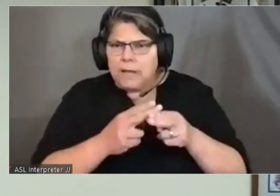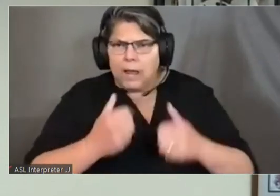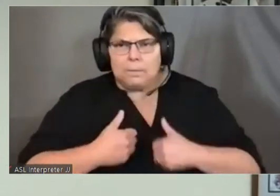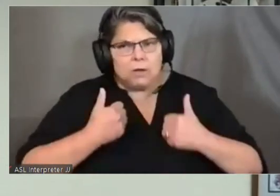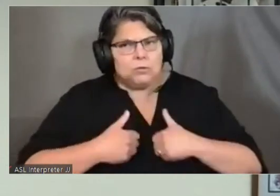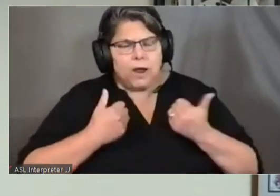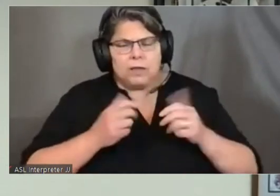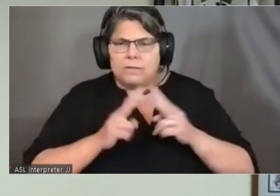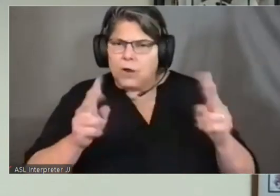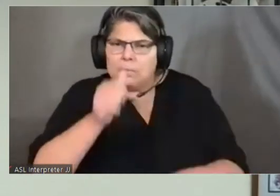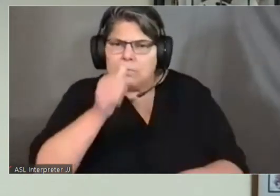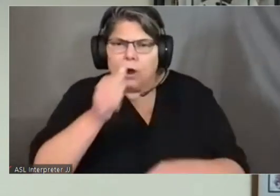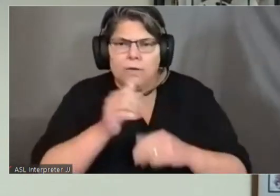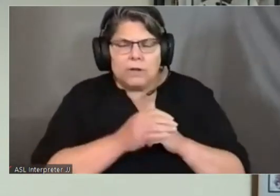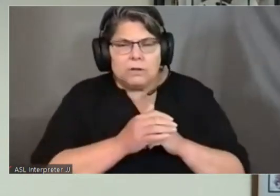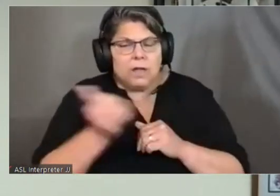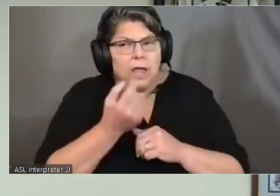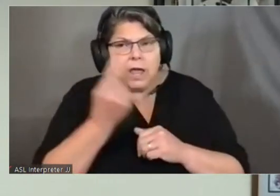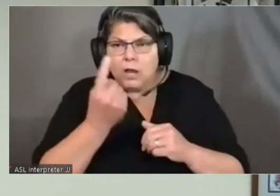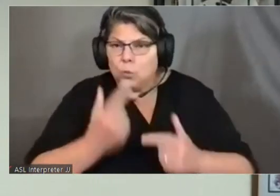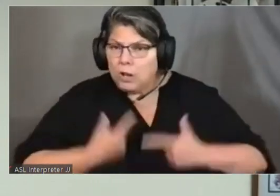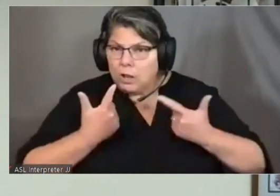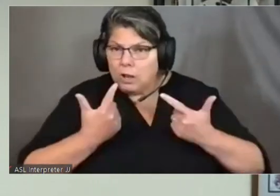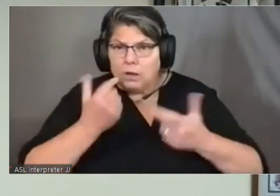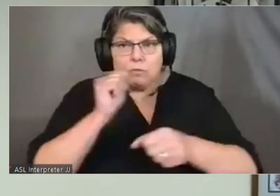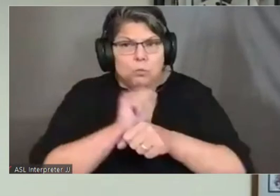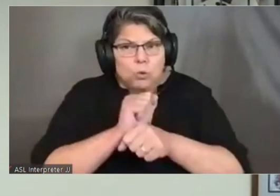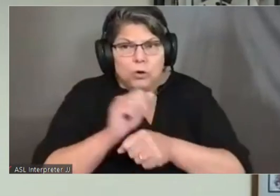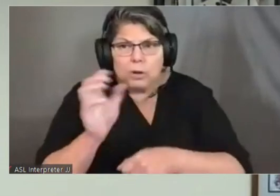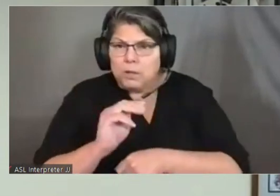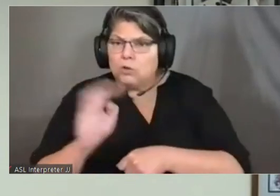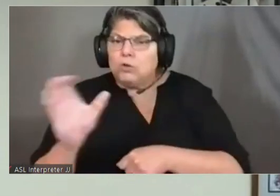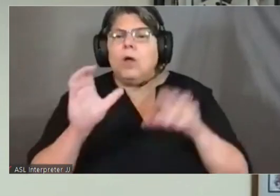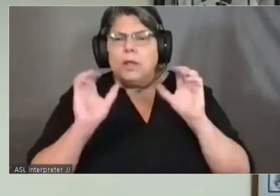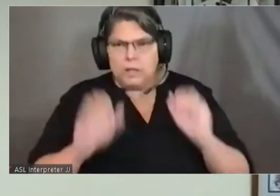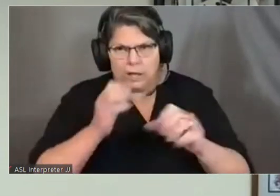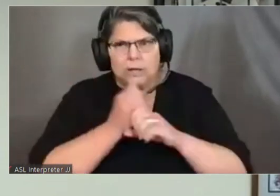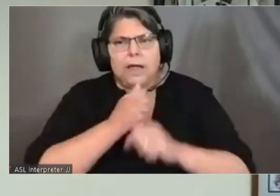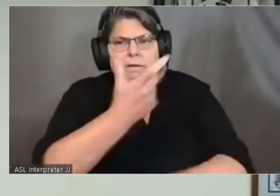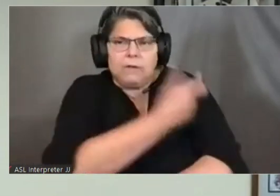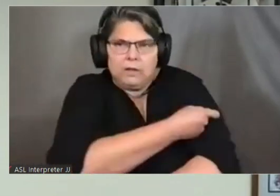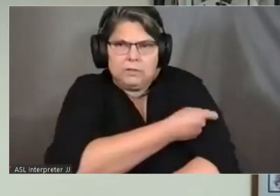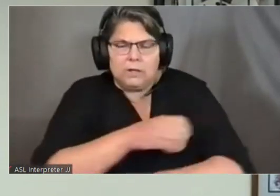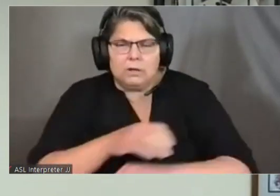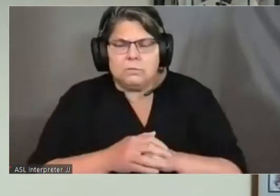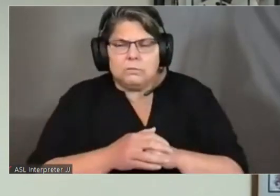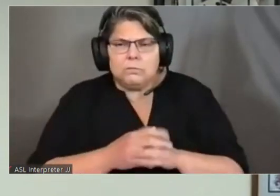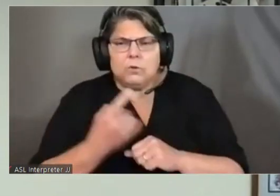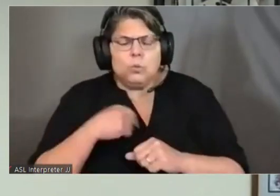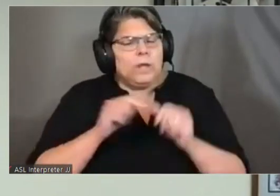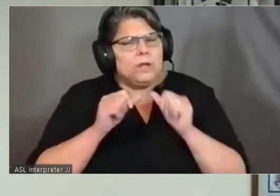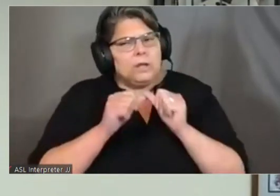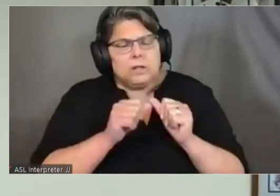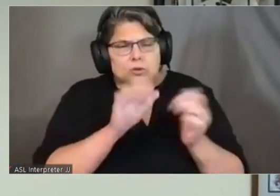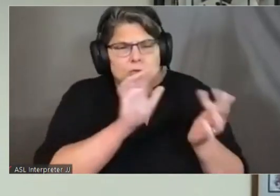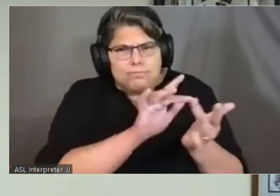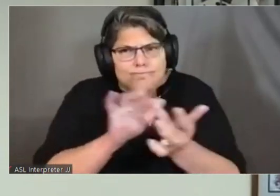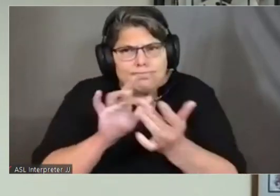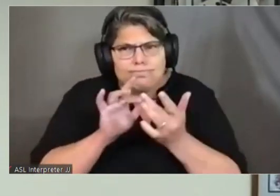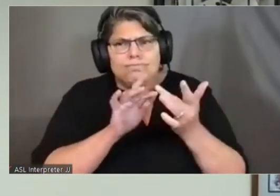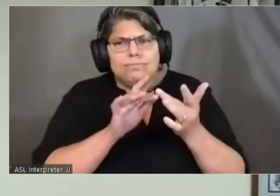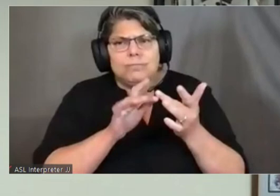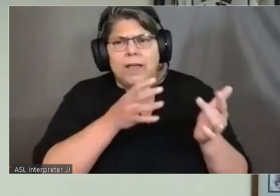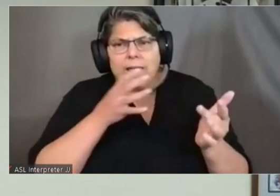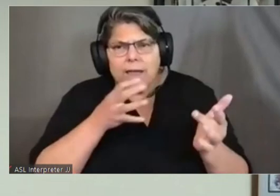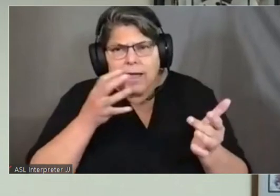vaccinate anyone who lives or works in Mendocino County. We continue to reach out to ag and food workers, child